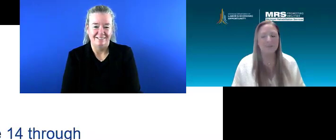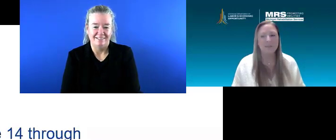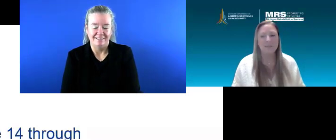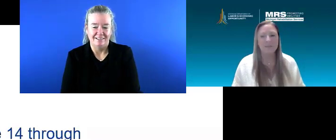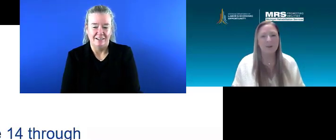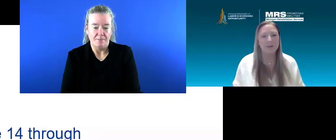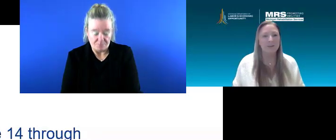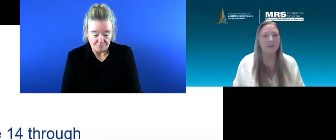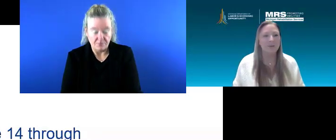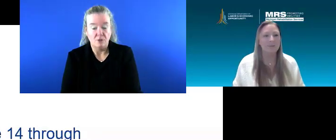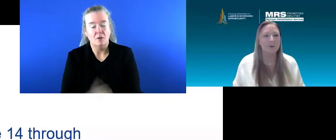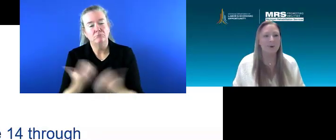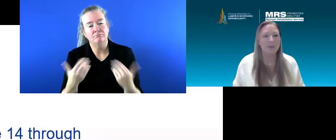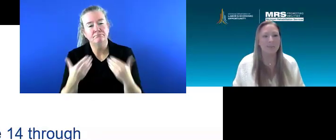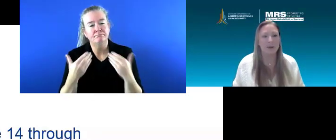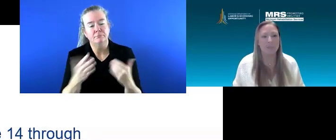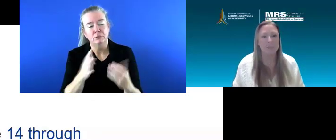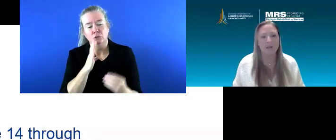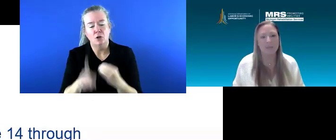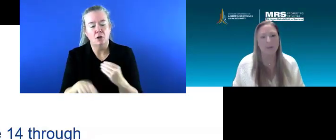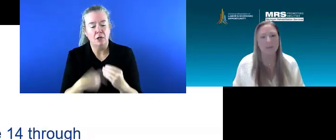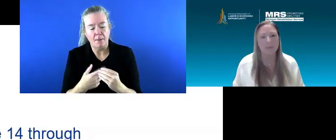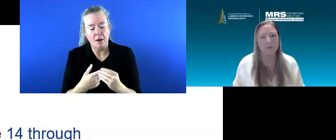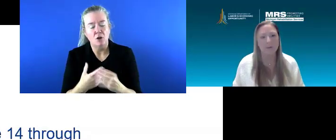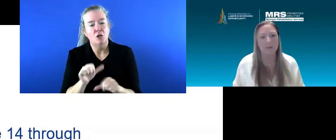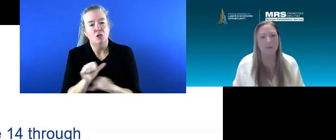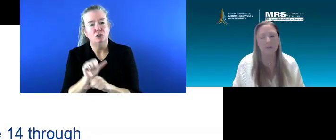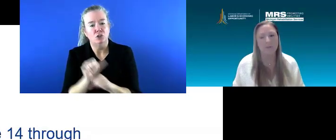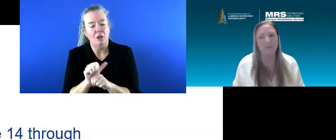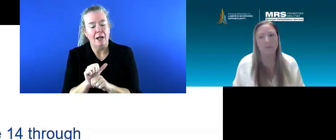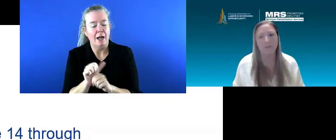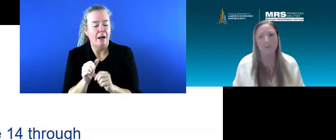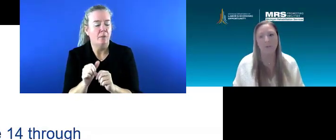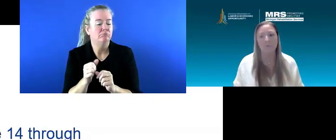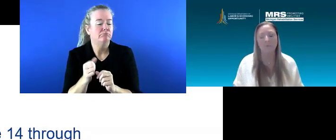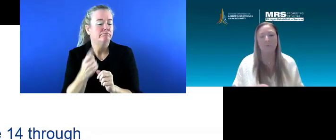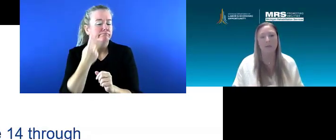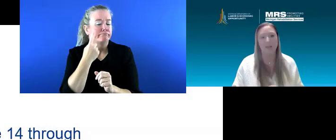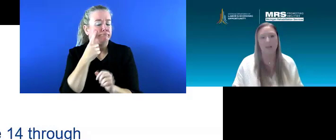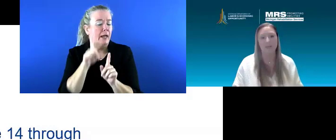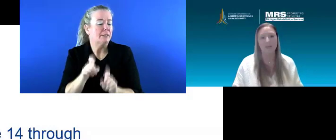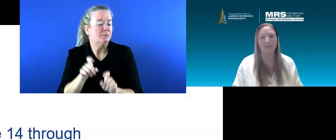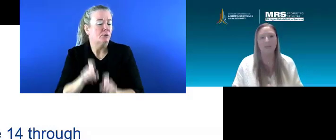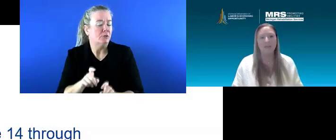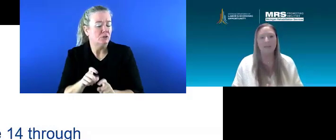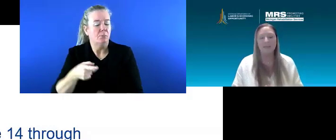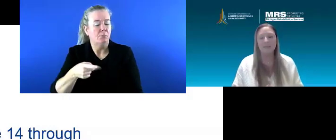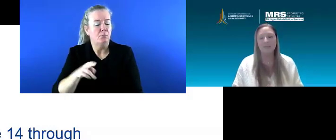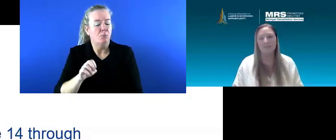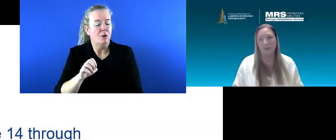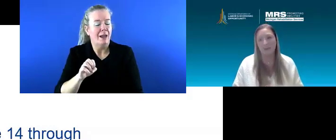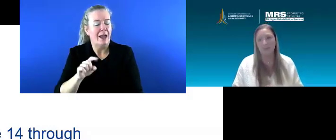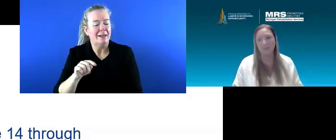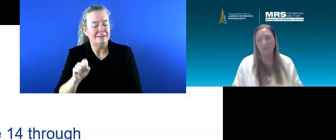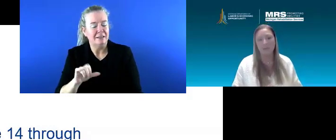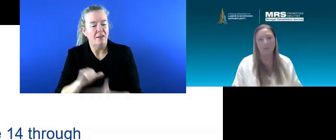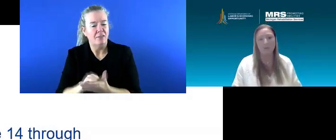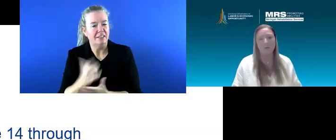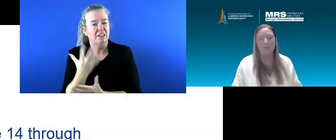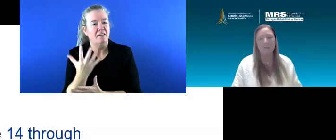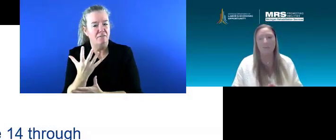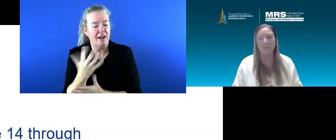So let's talk a little bit more about the job exploration services, those pre-ETS. These are the five